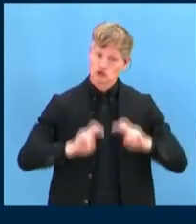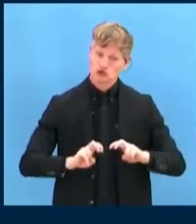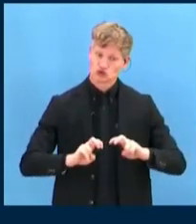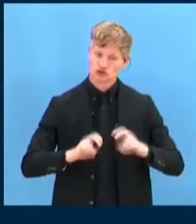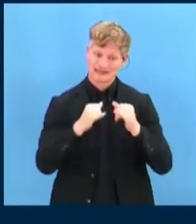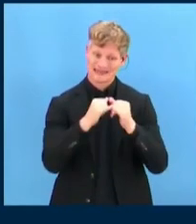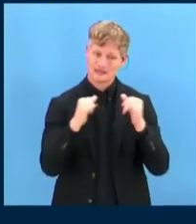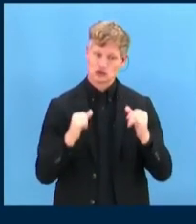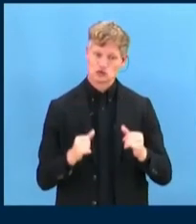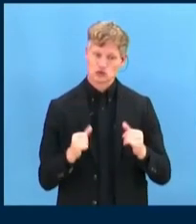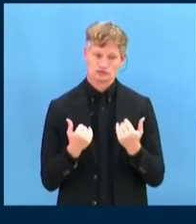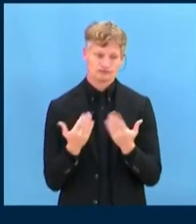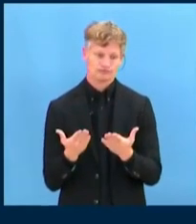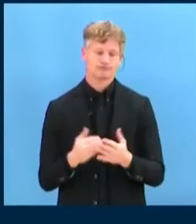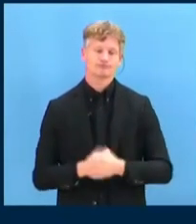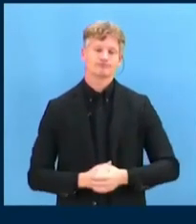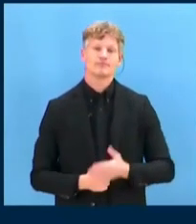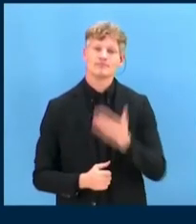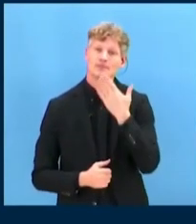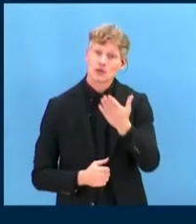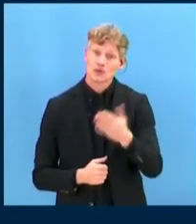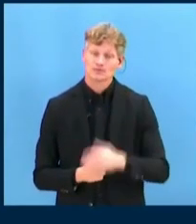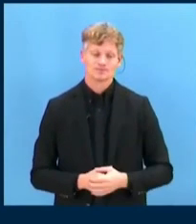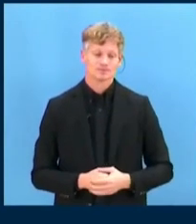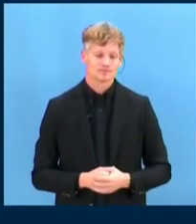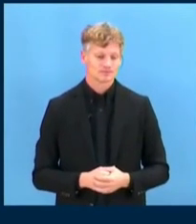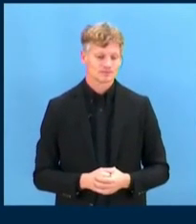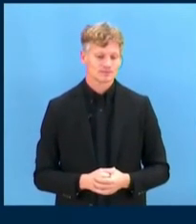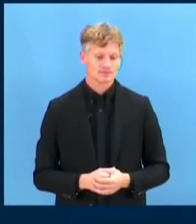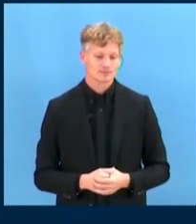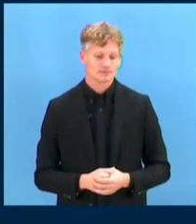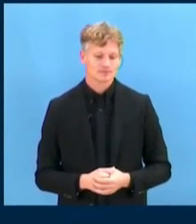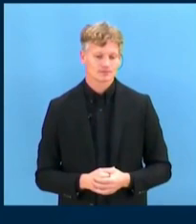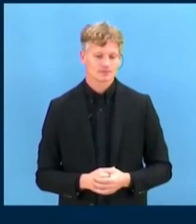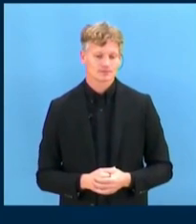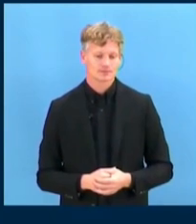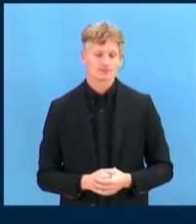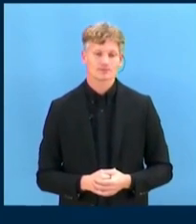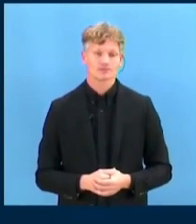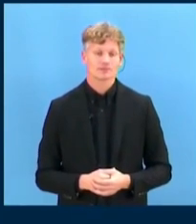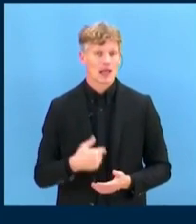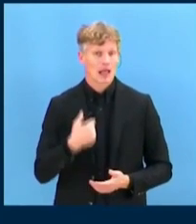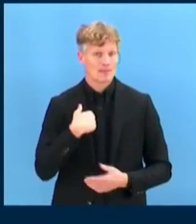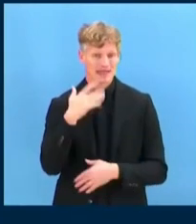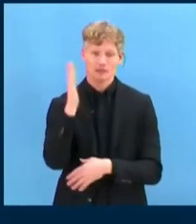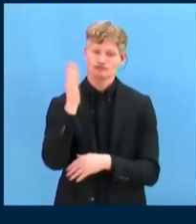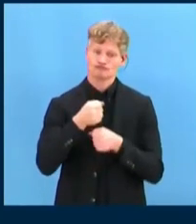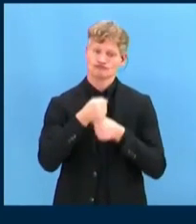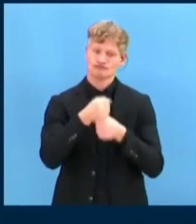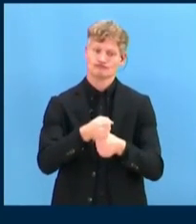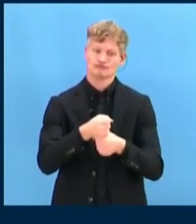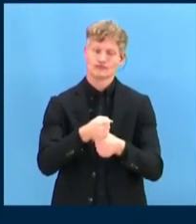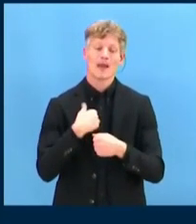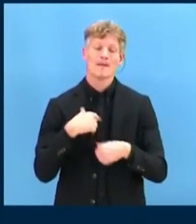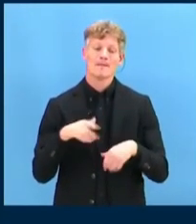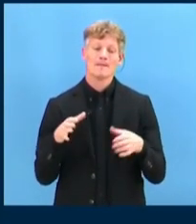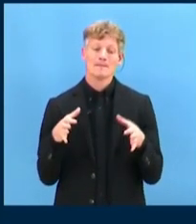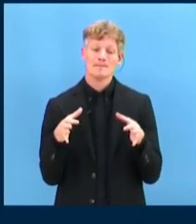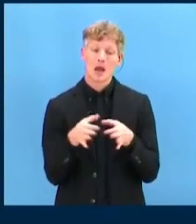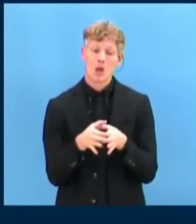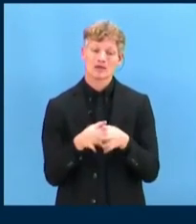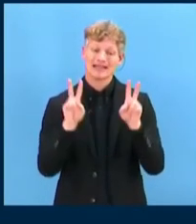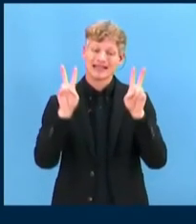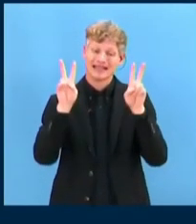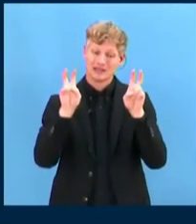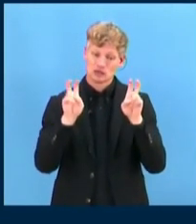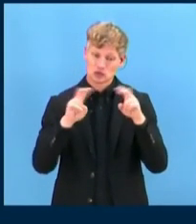Thank you, Madam Chair. My name is Svetlusha Surova, and I speak on behalf of the Minority Issues Research Institute headquartered in